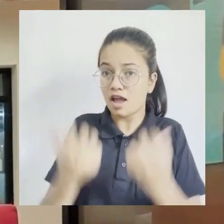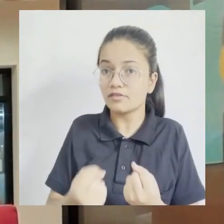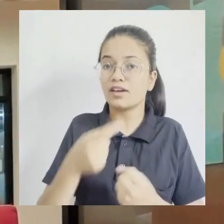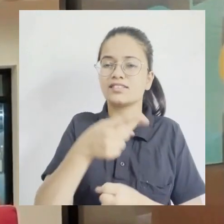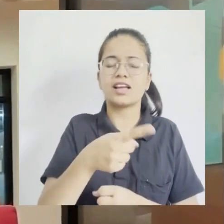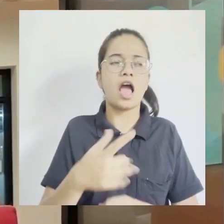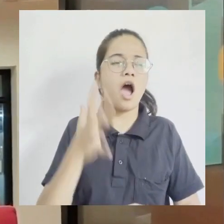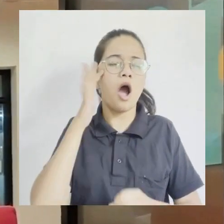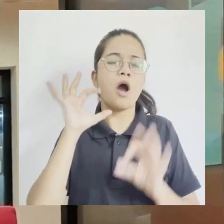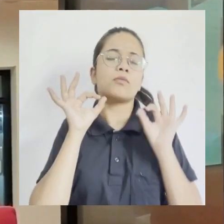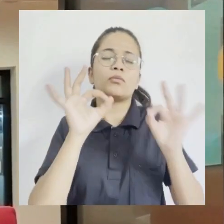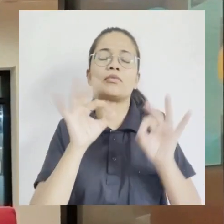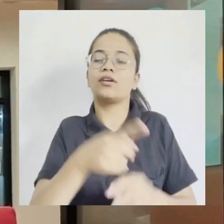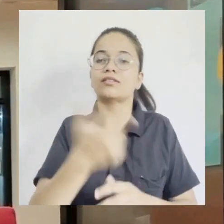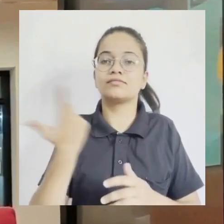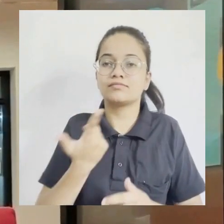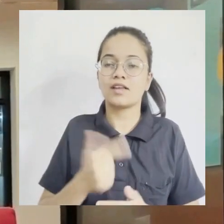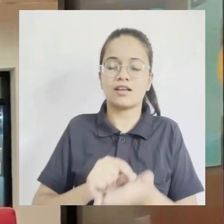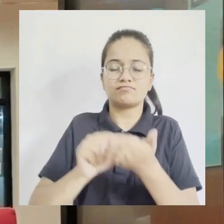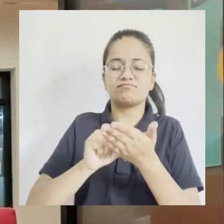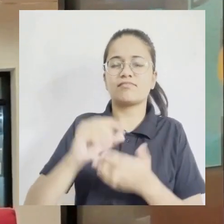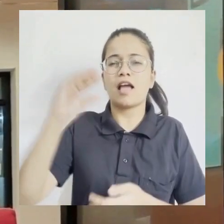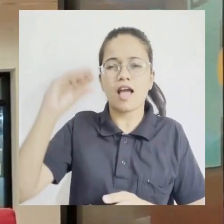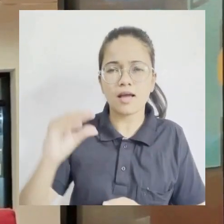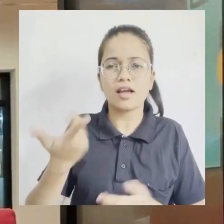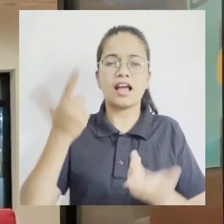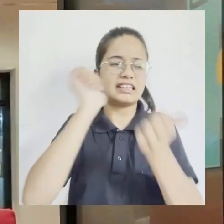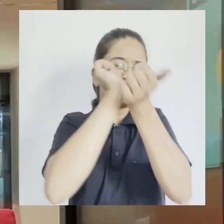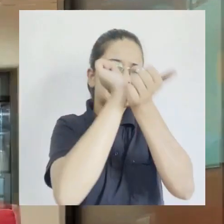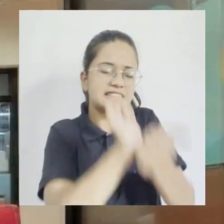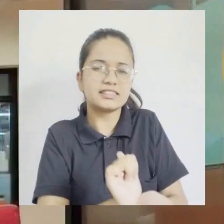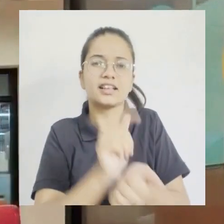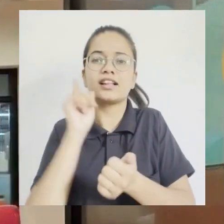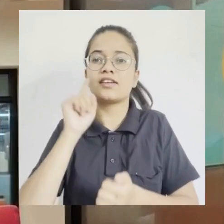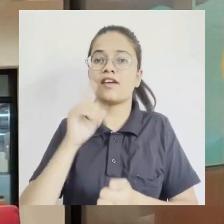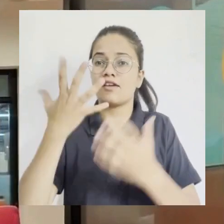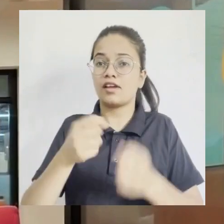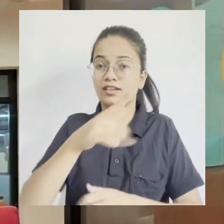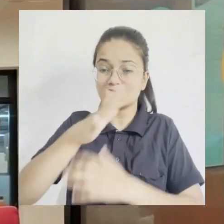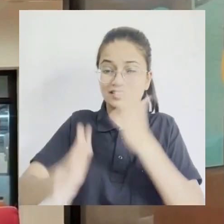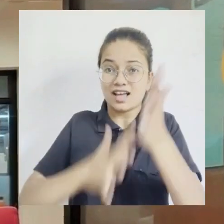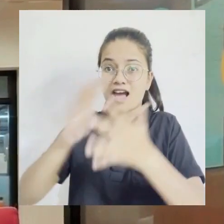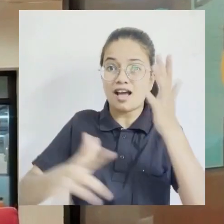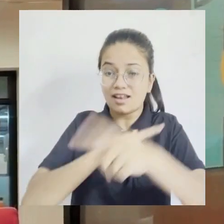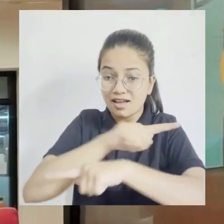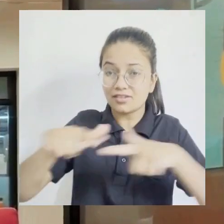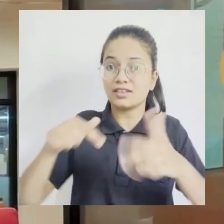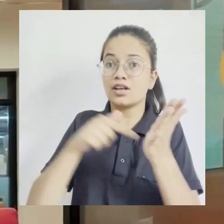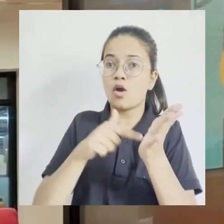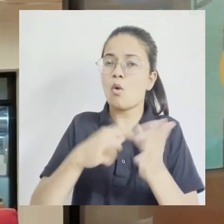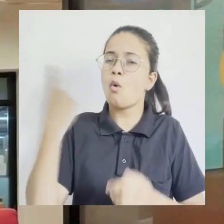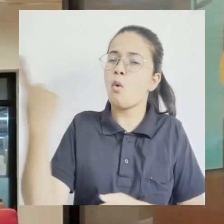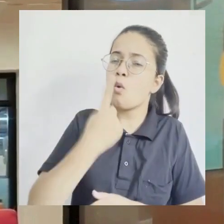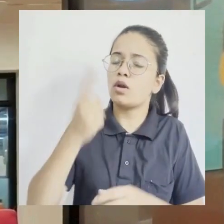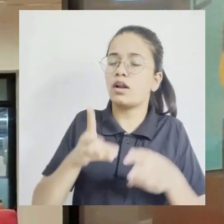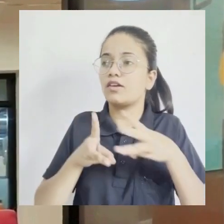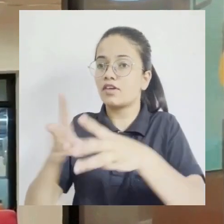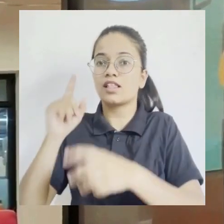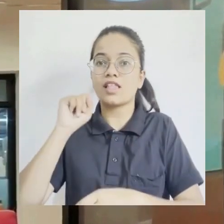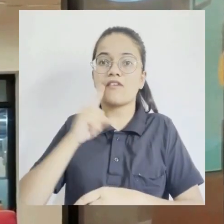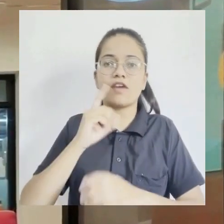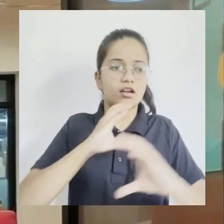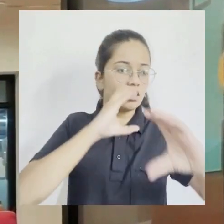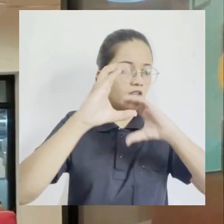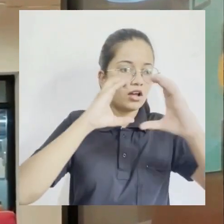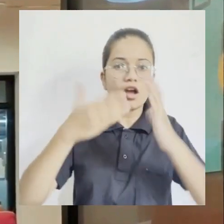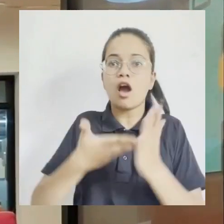part they remain illiterate and therefore isolated. Sign language is the only way that deaf people have to communicate